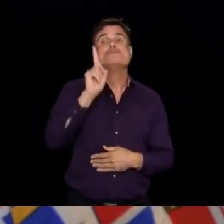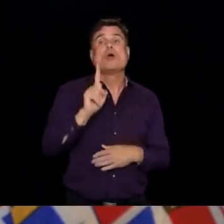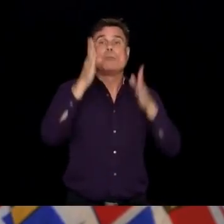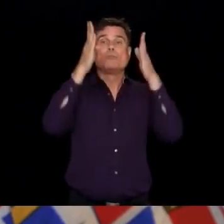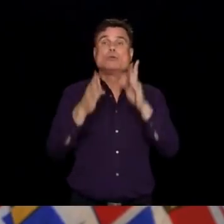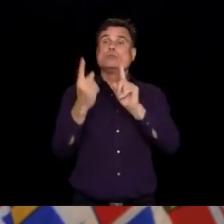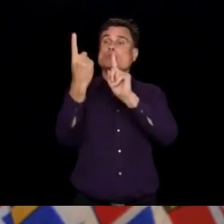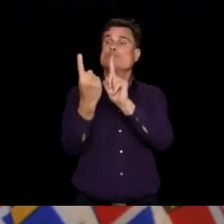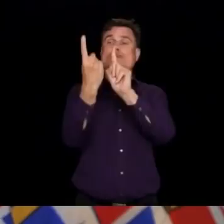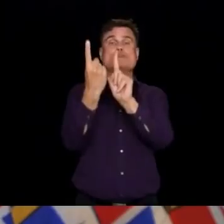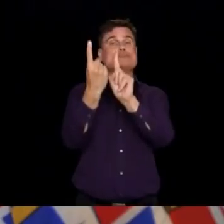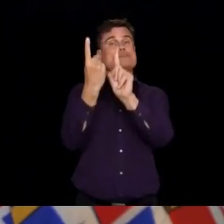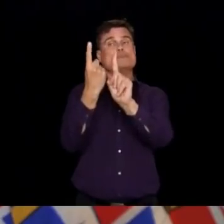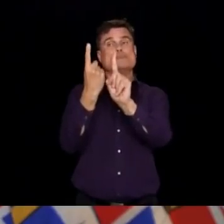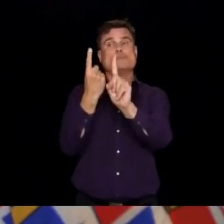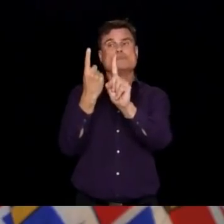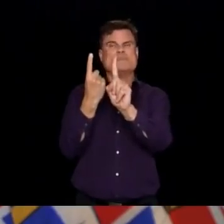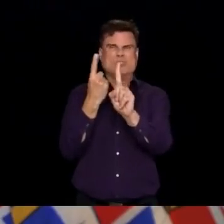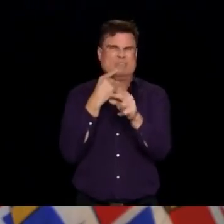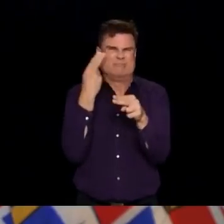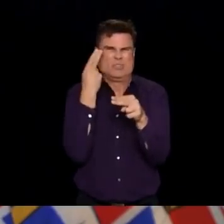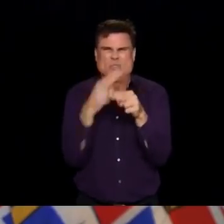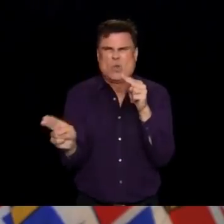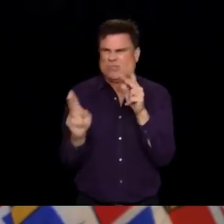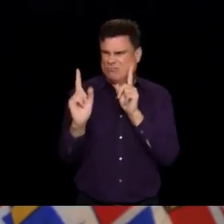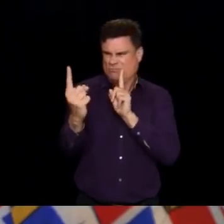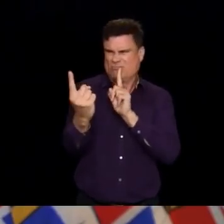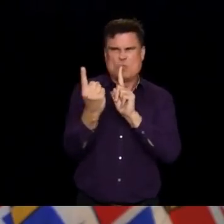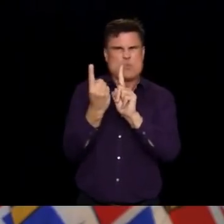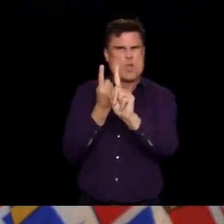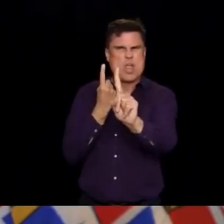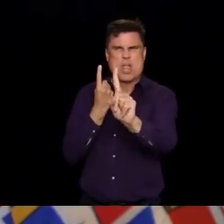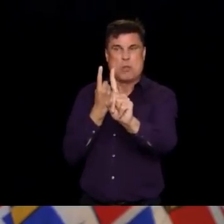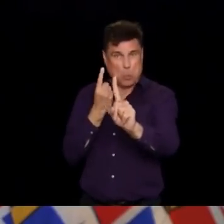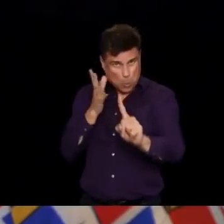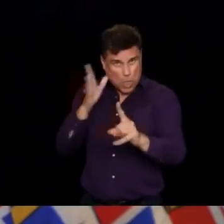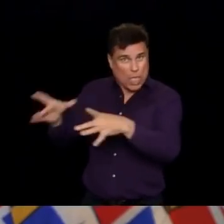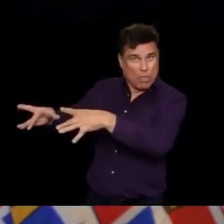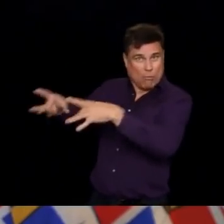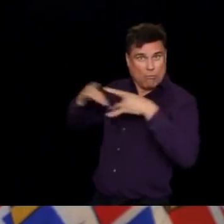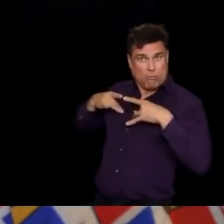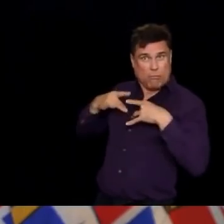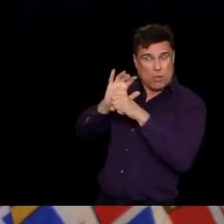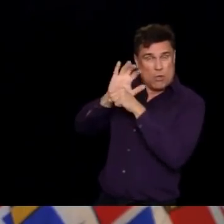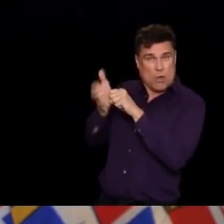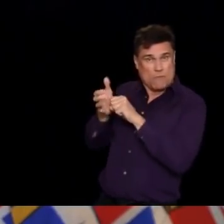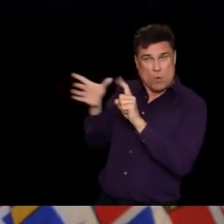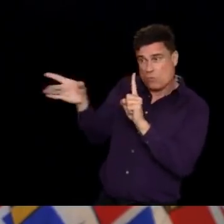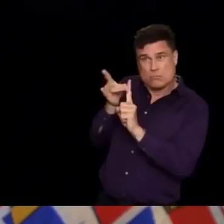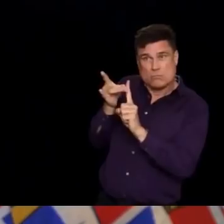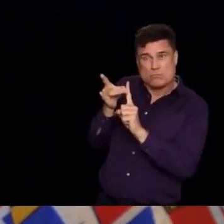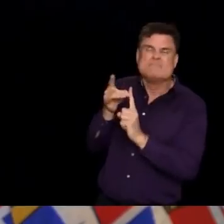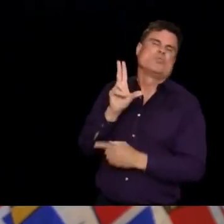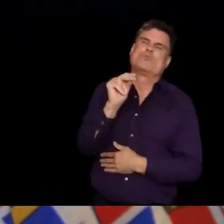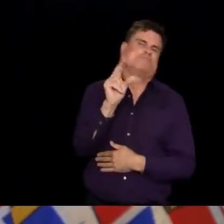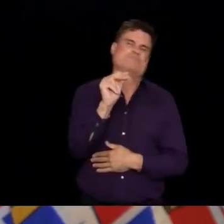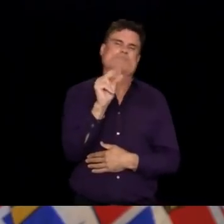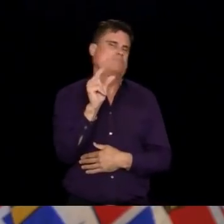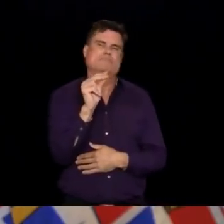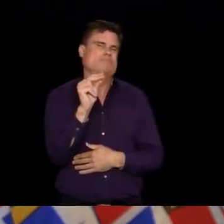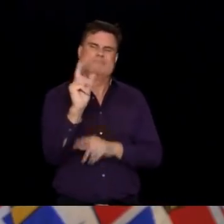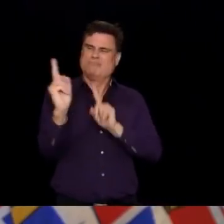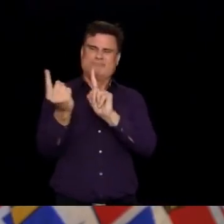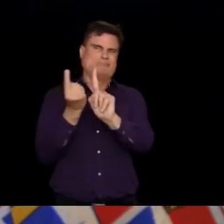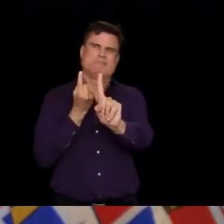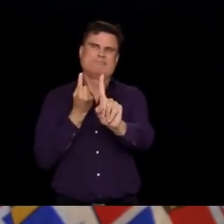if they happen to be infected, you know, that's those are not the environments where we're going to see this being transmitted. It's when you're